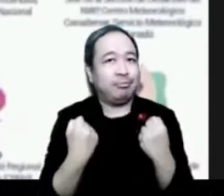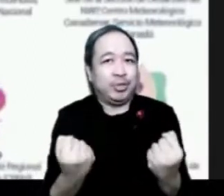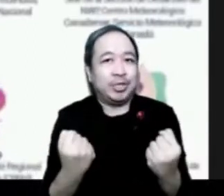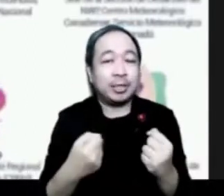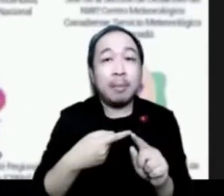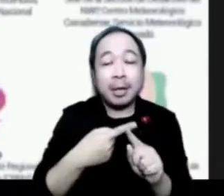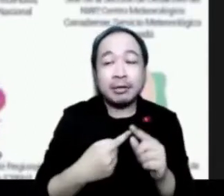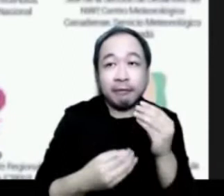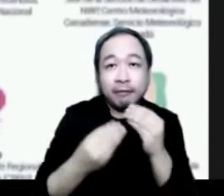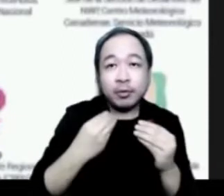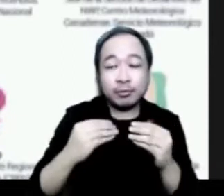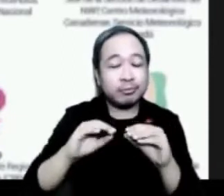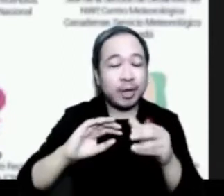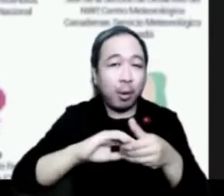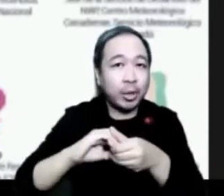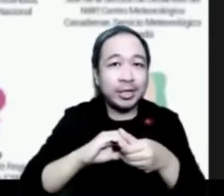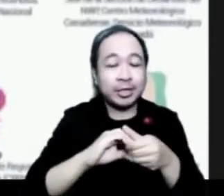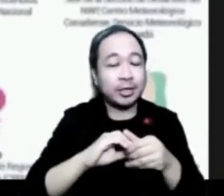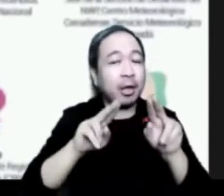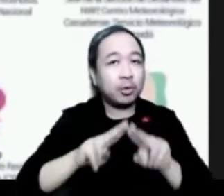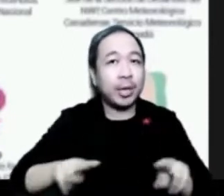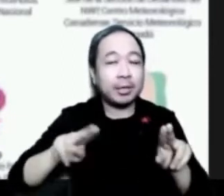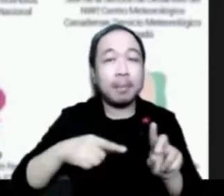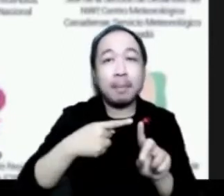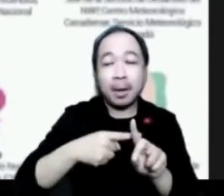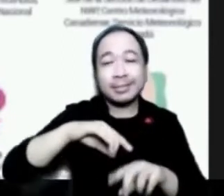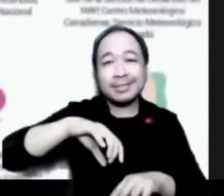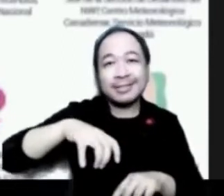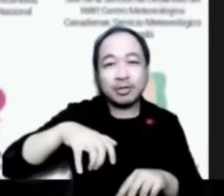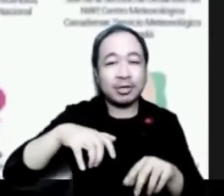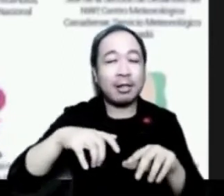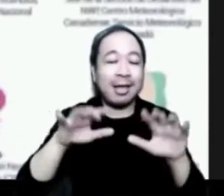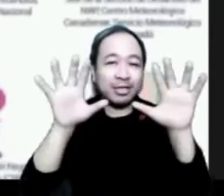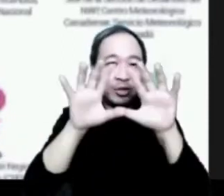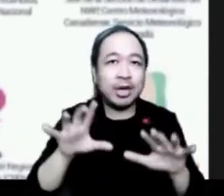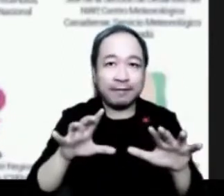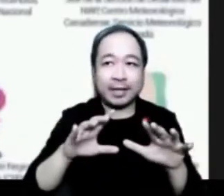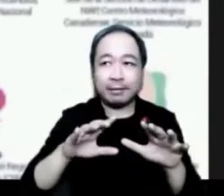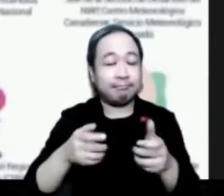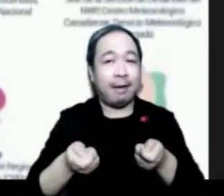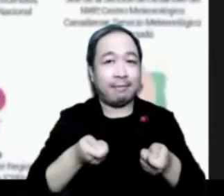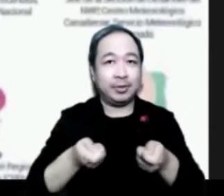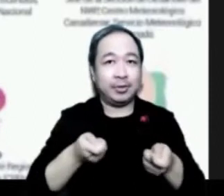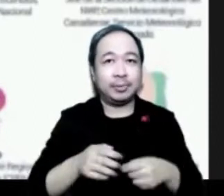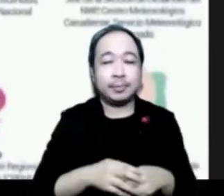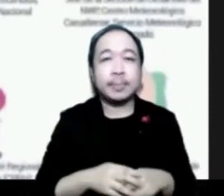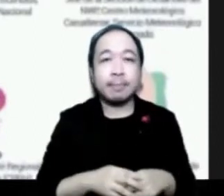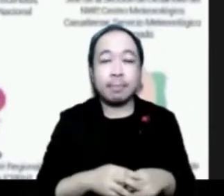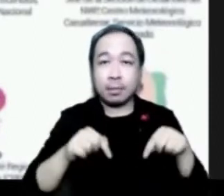and the National Oceanographic and Atmospheric Administration. This session is intended to provide